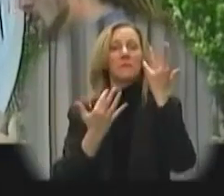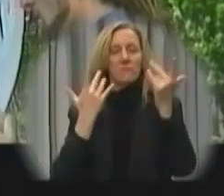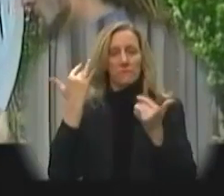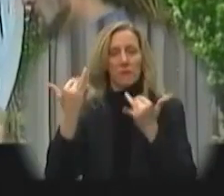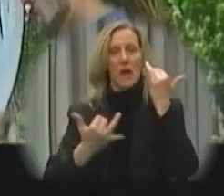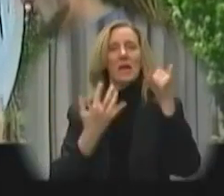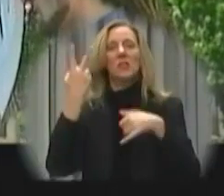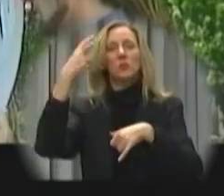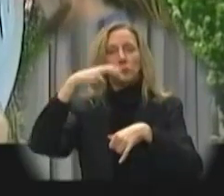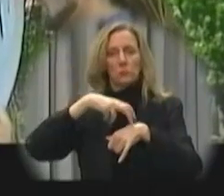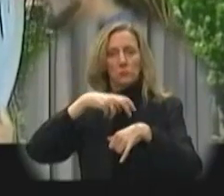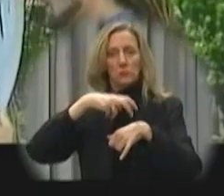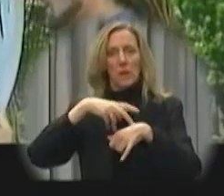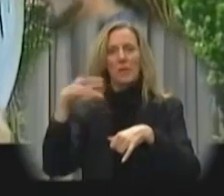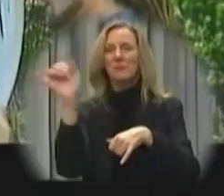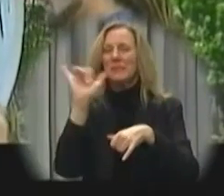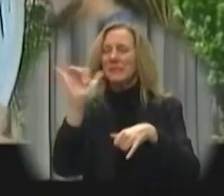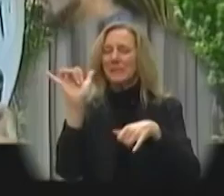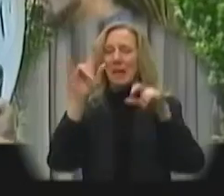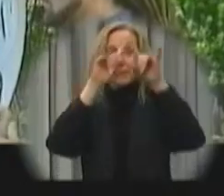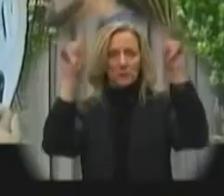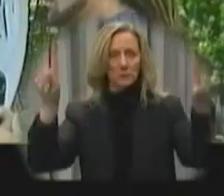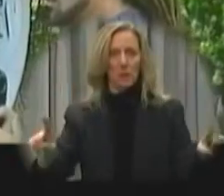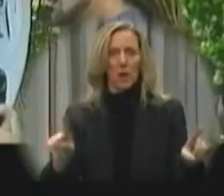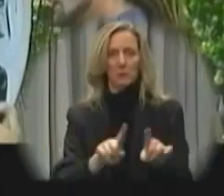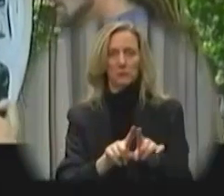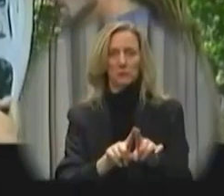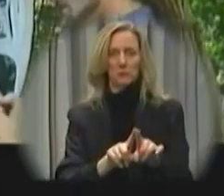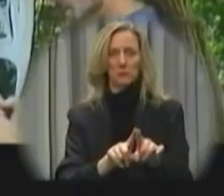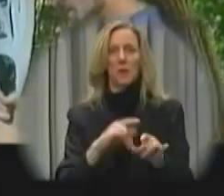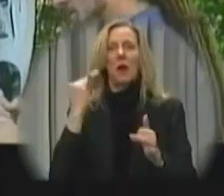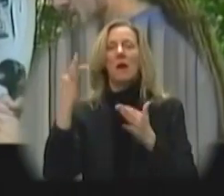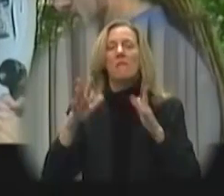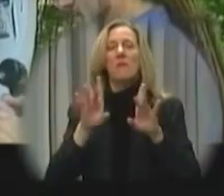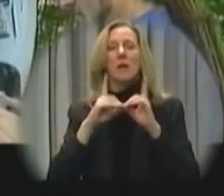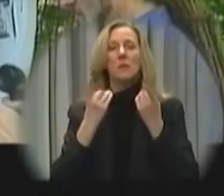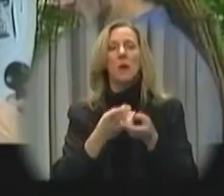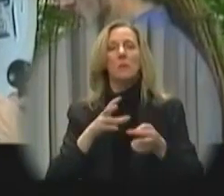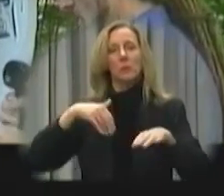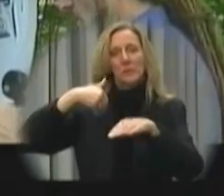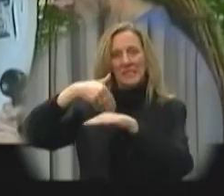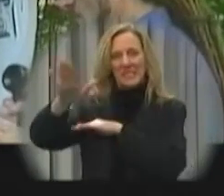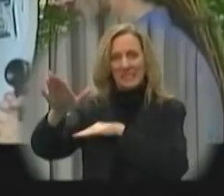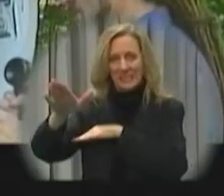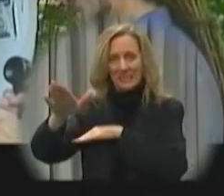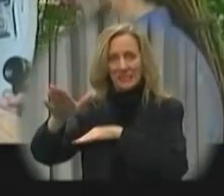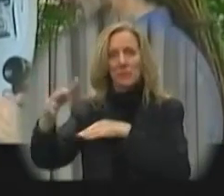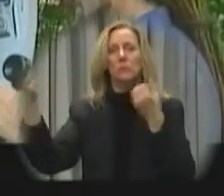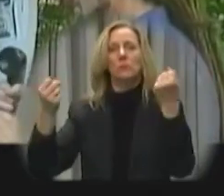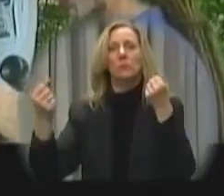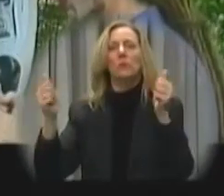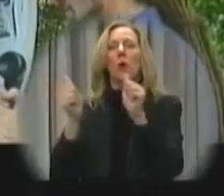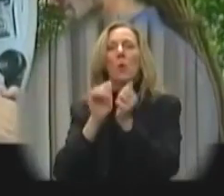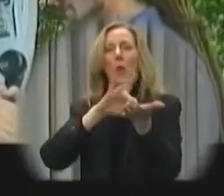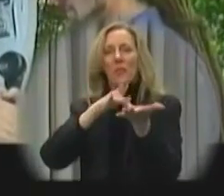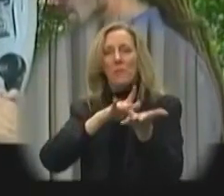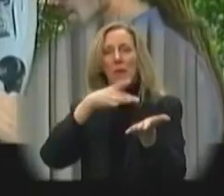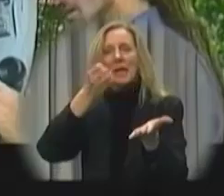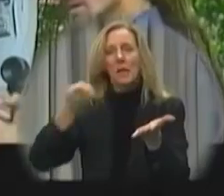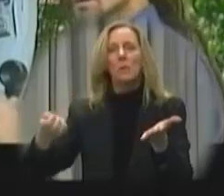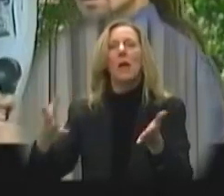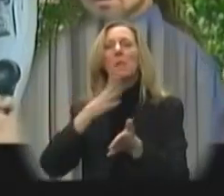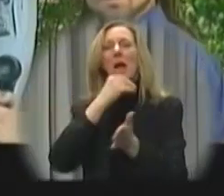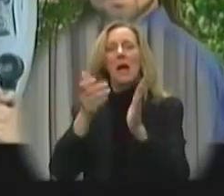for fire as is used at an emergency call box. The fire department will send a response vehicle equipped with medical